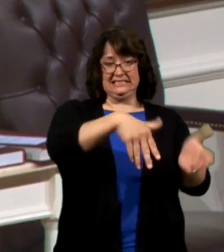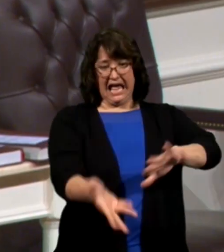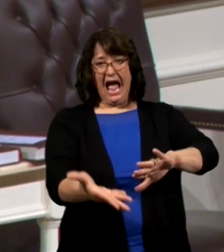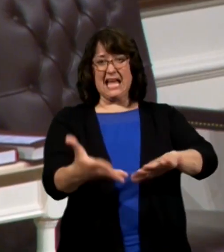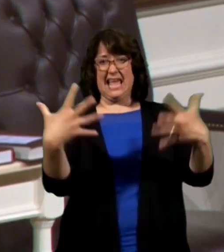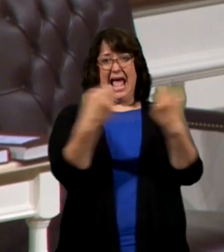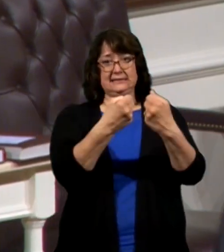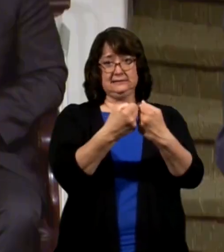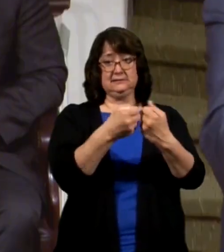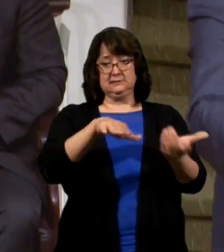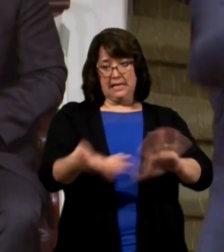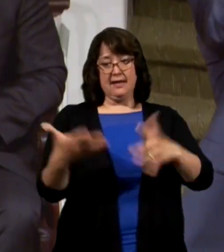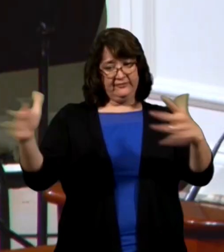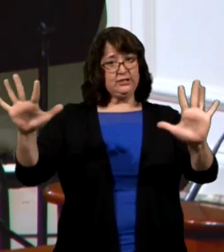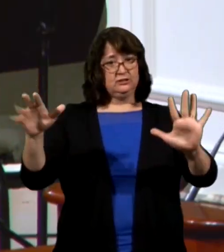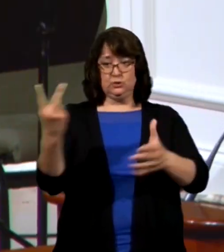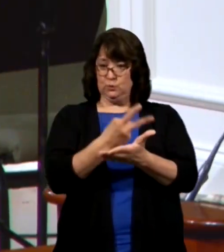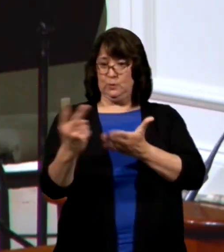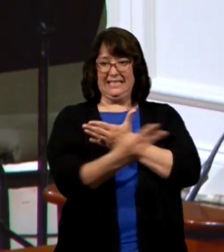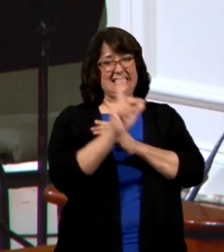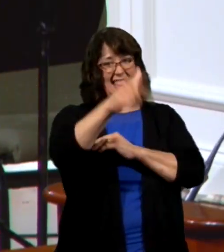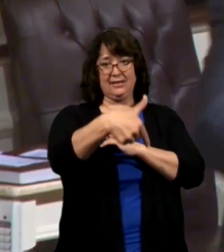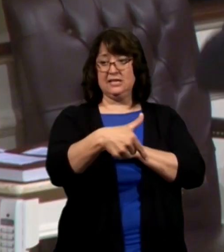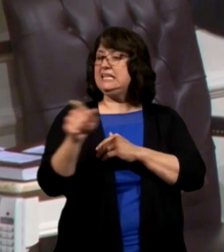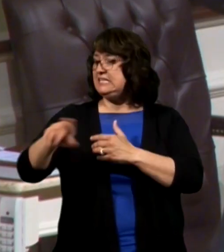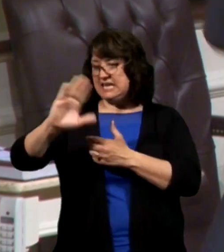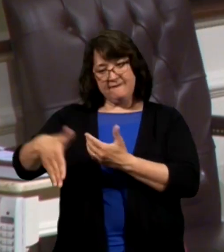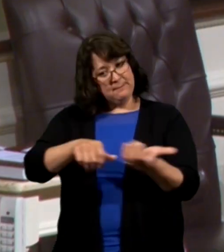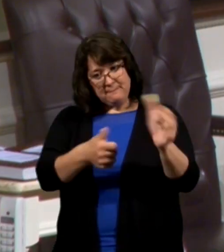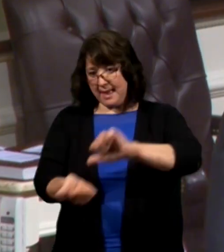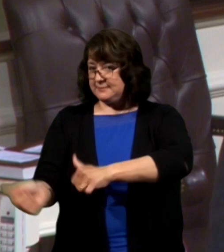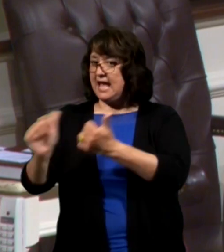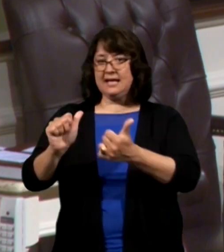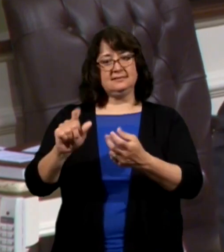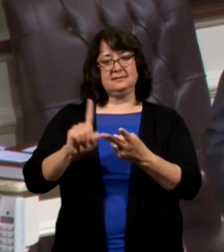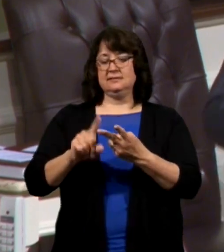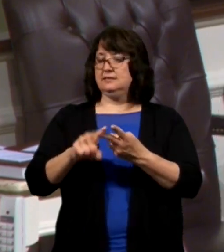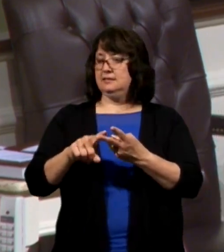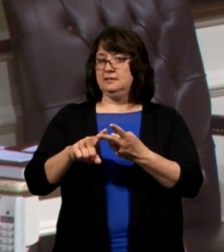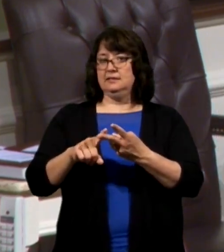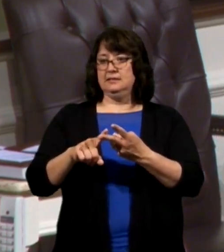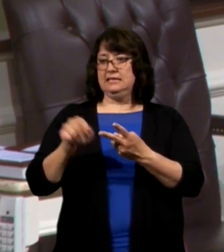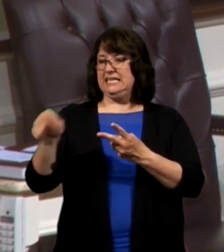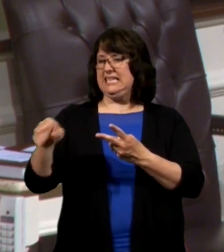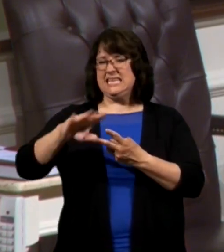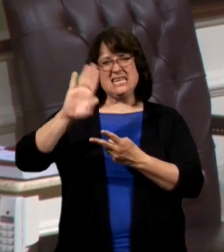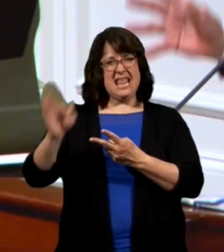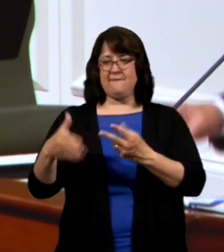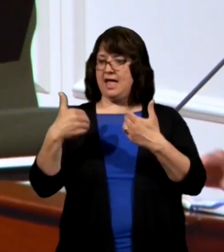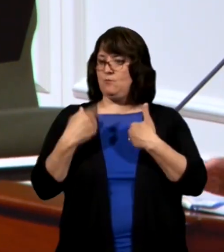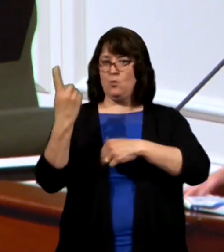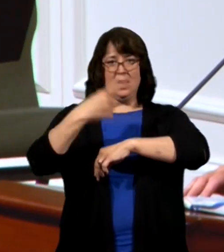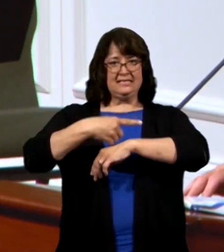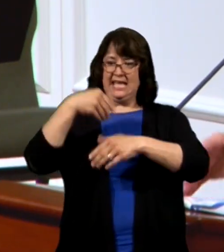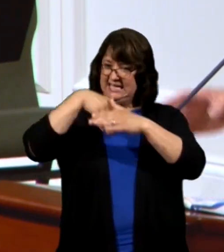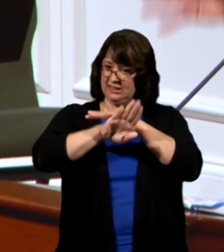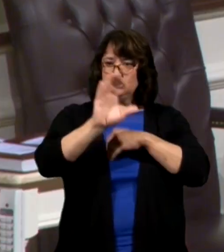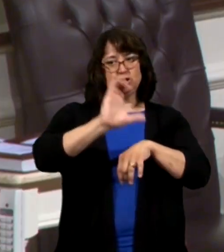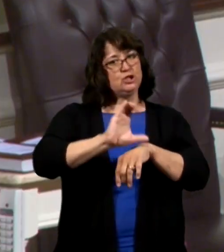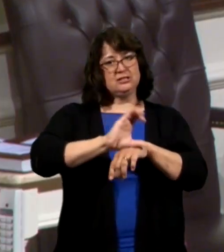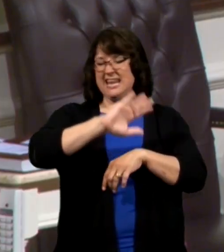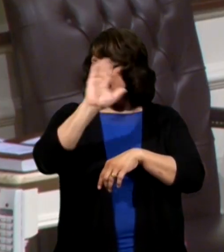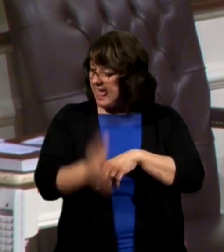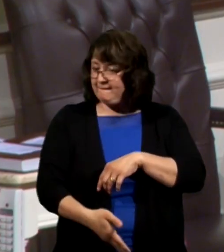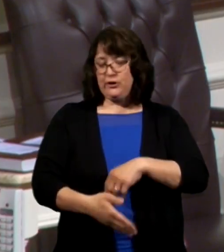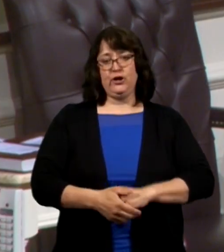tragic accident no he never got baptized no he never spent one day darkening the doors of